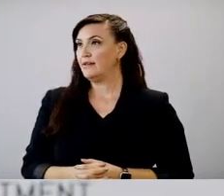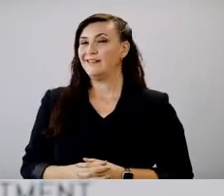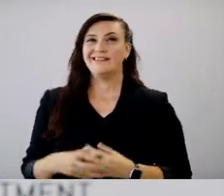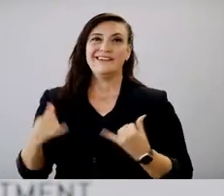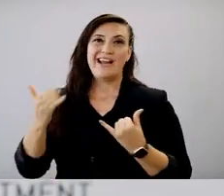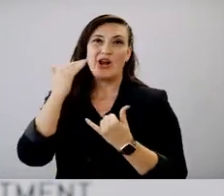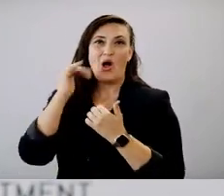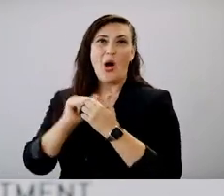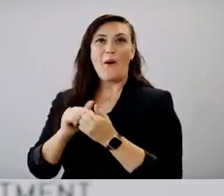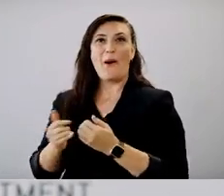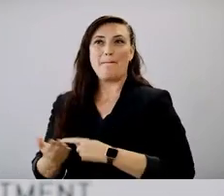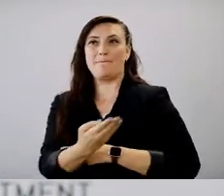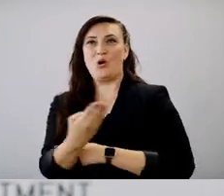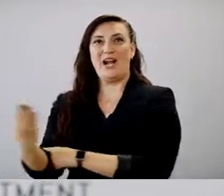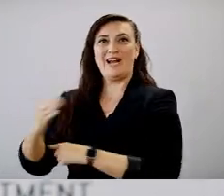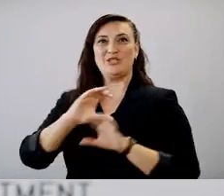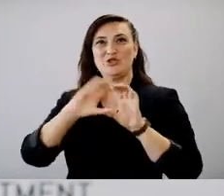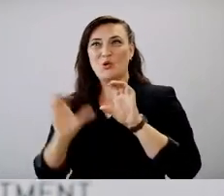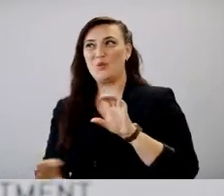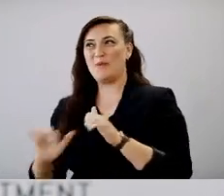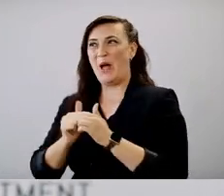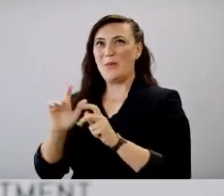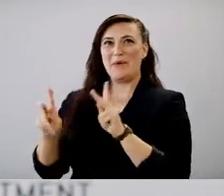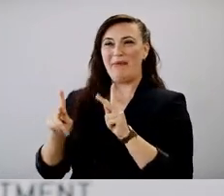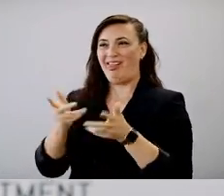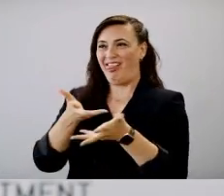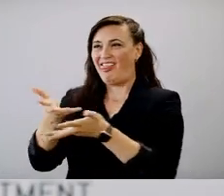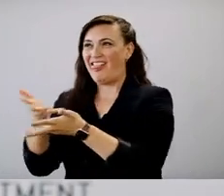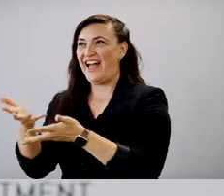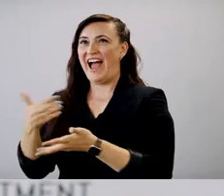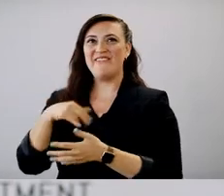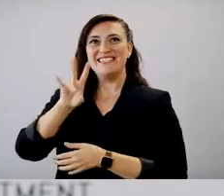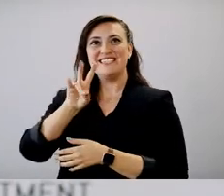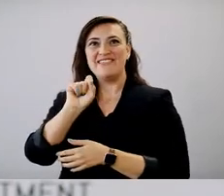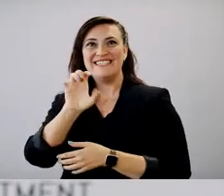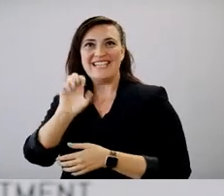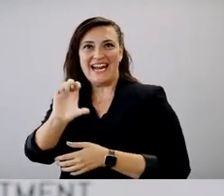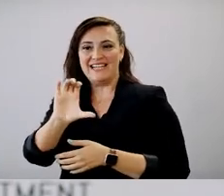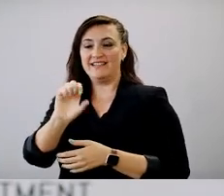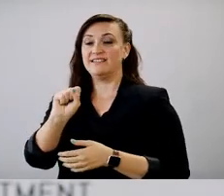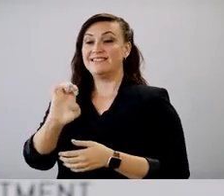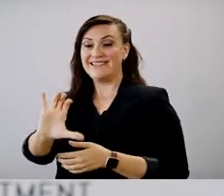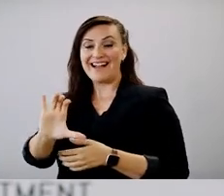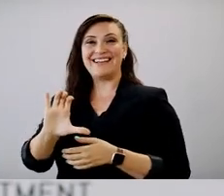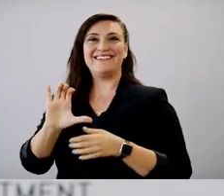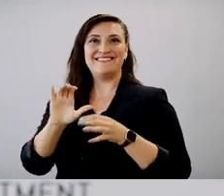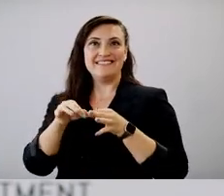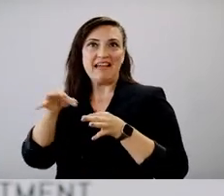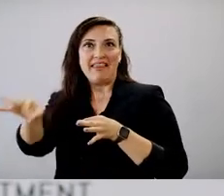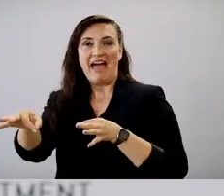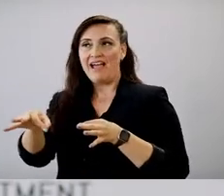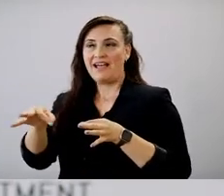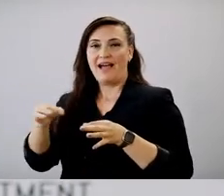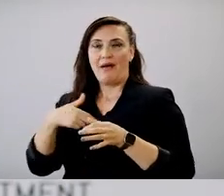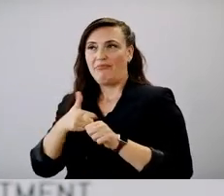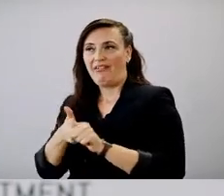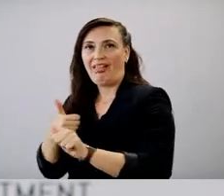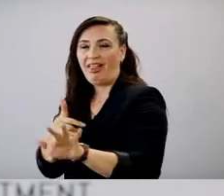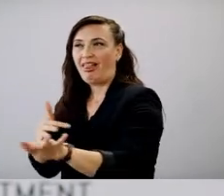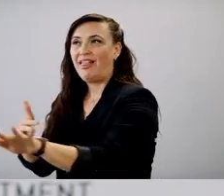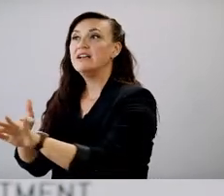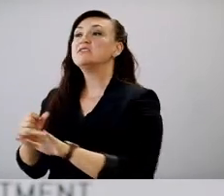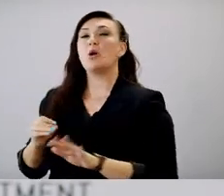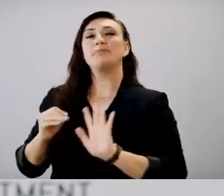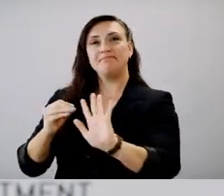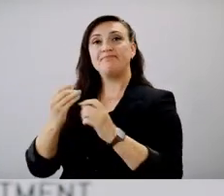people at our morning zoom meetings feel about me. I I have a seven second delay. Um, so granted it is